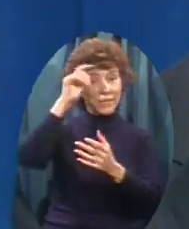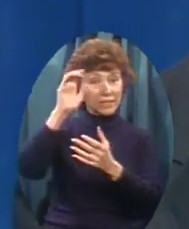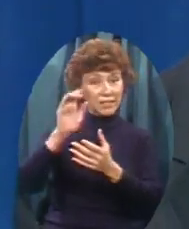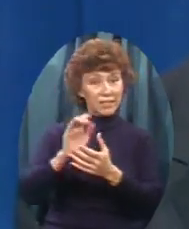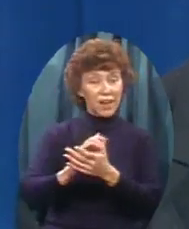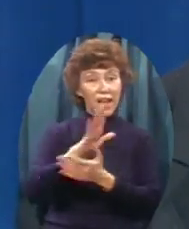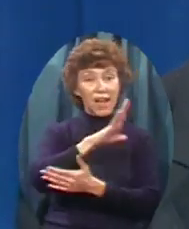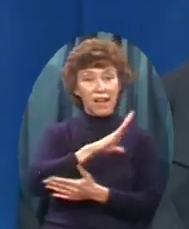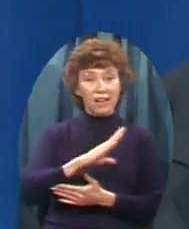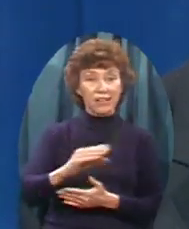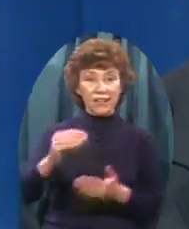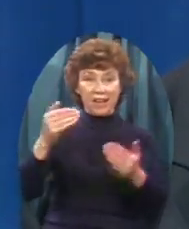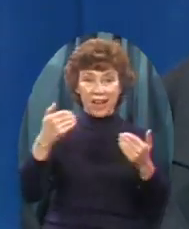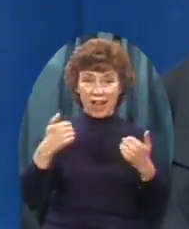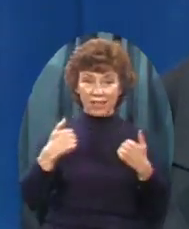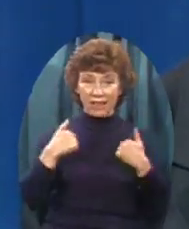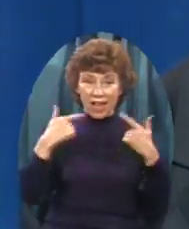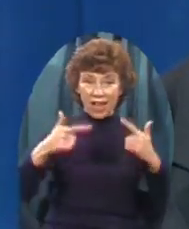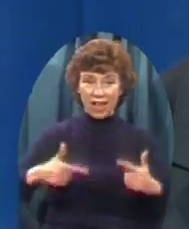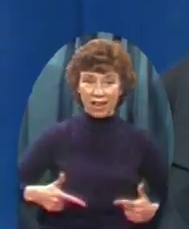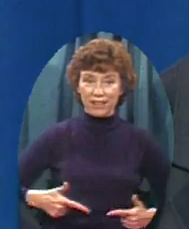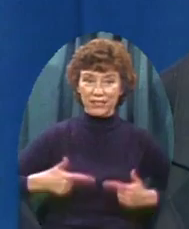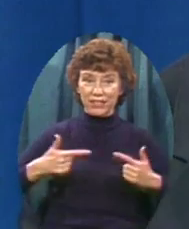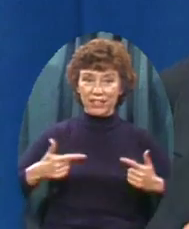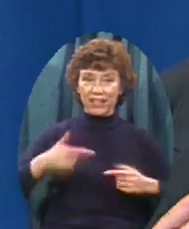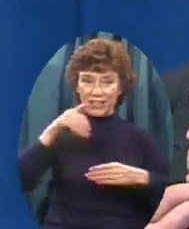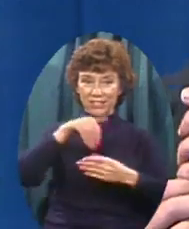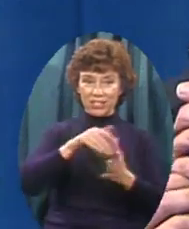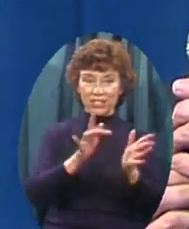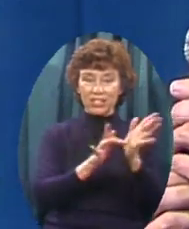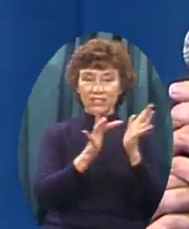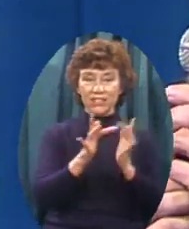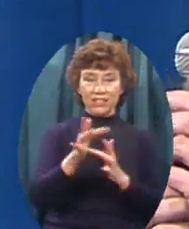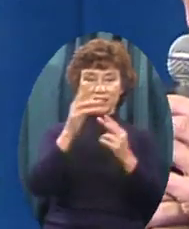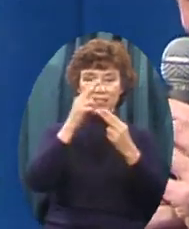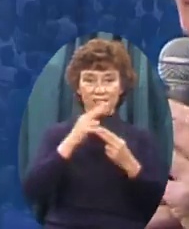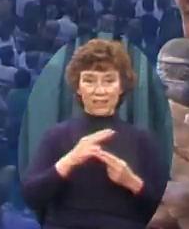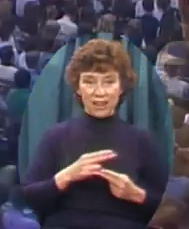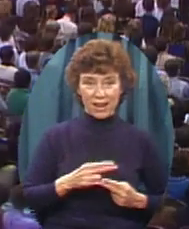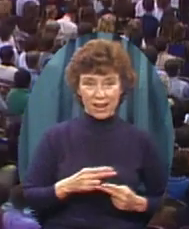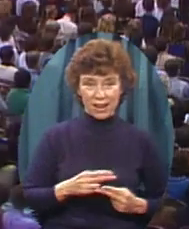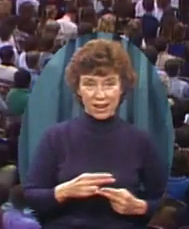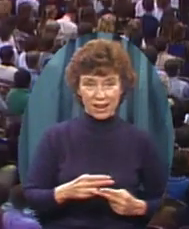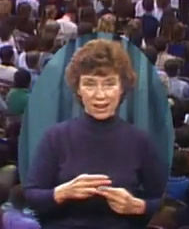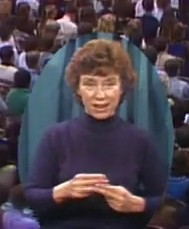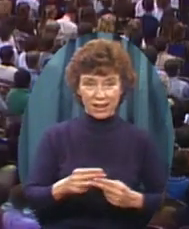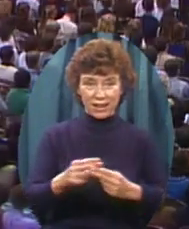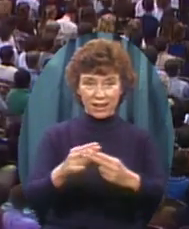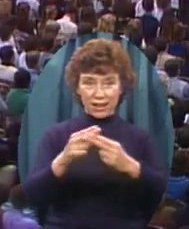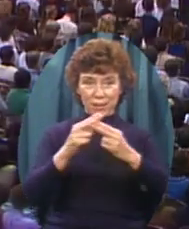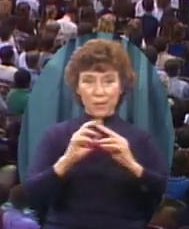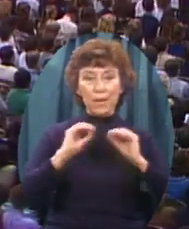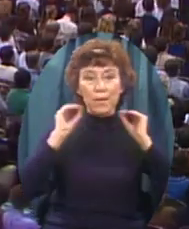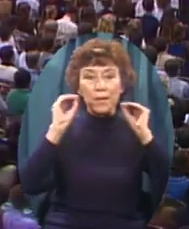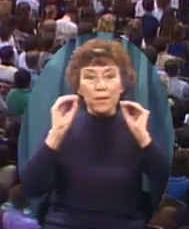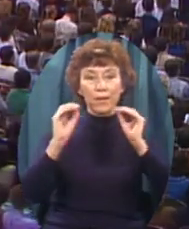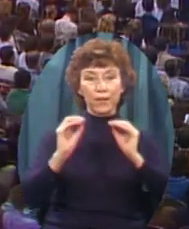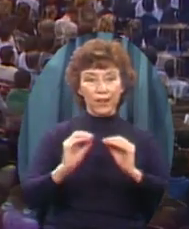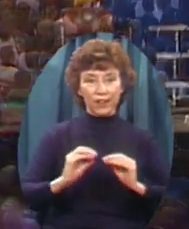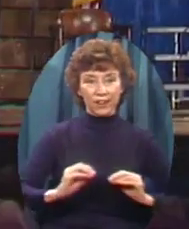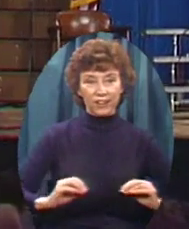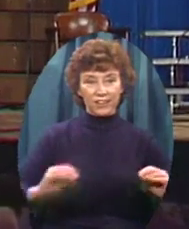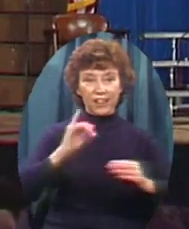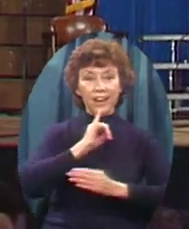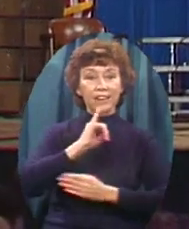And have life In Jesus' name Oh